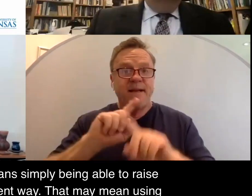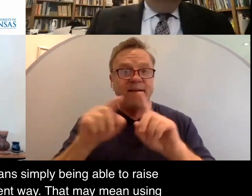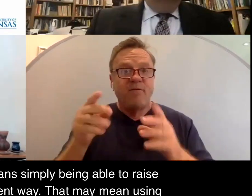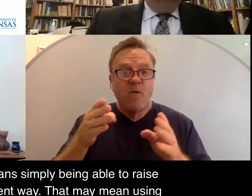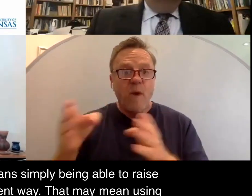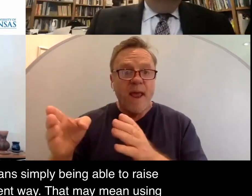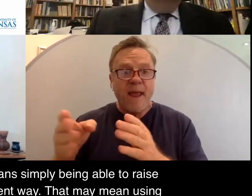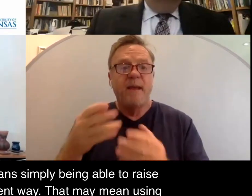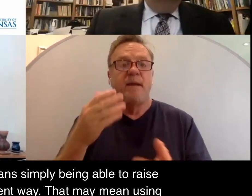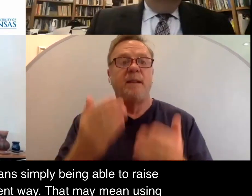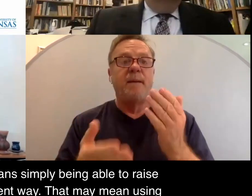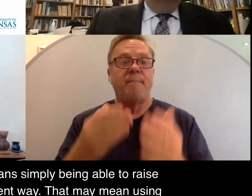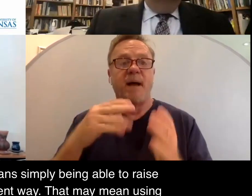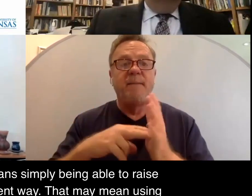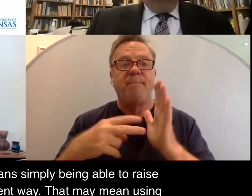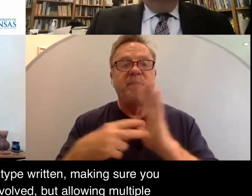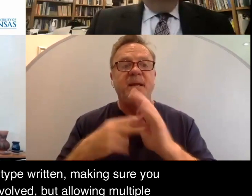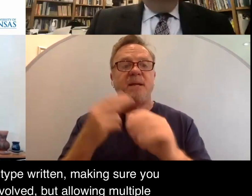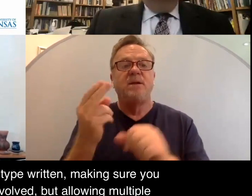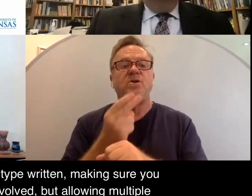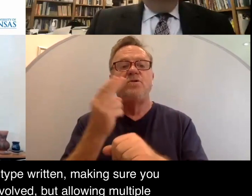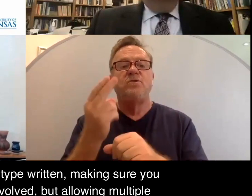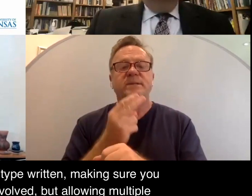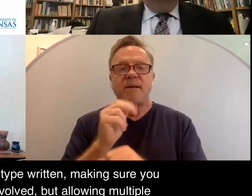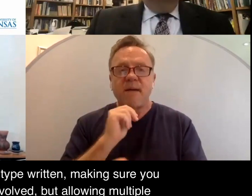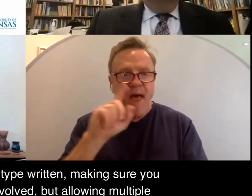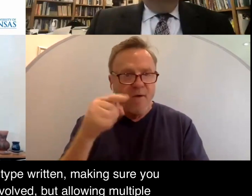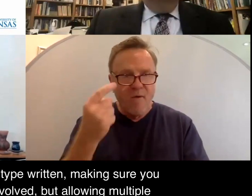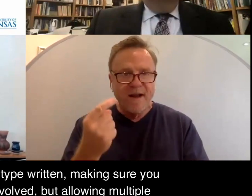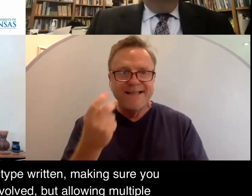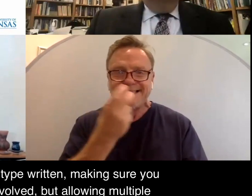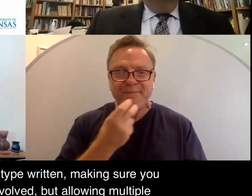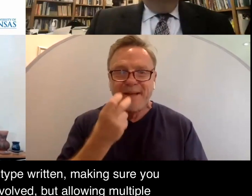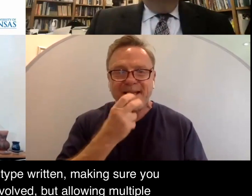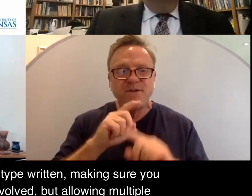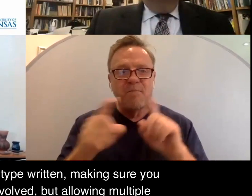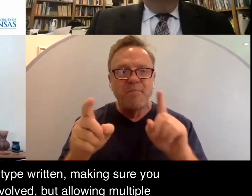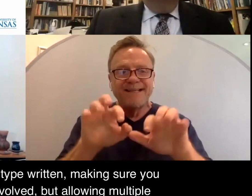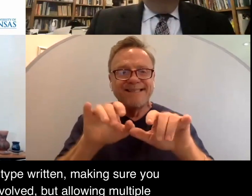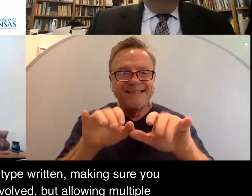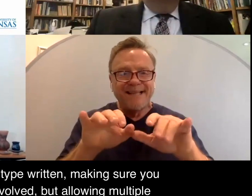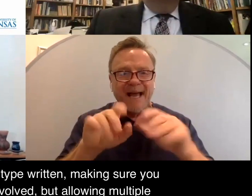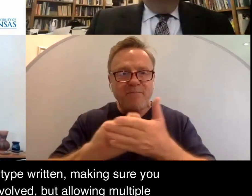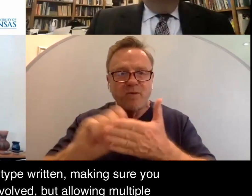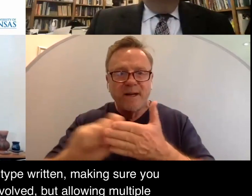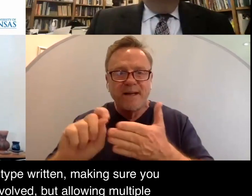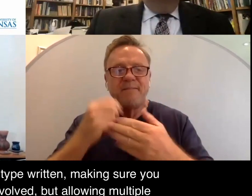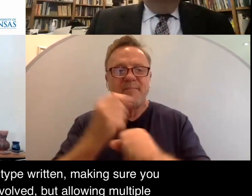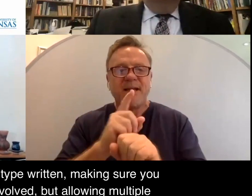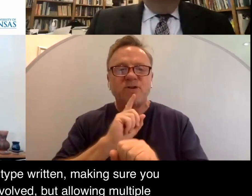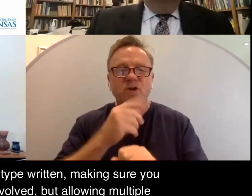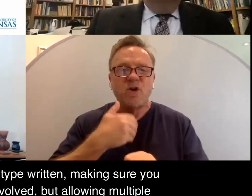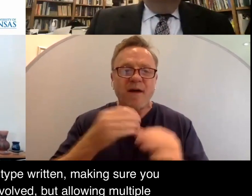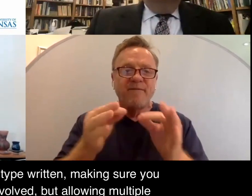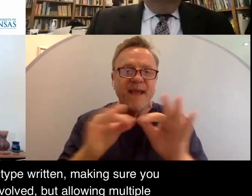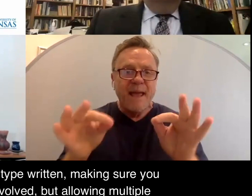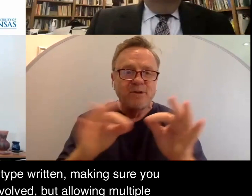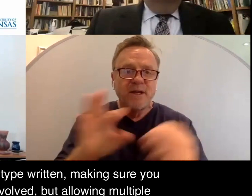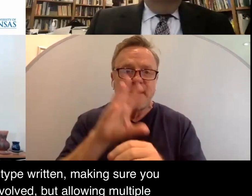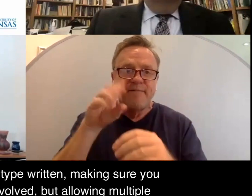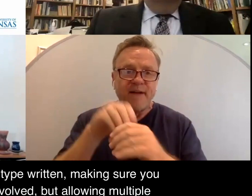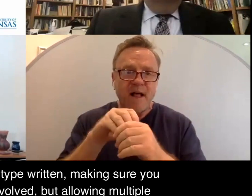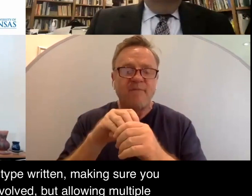That may mean using not only speech, but typewritten, making sure you have captioning involved,